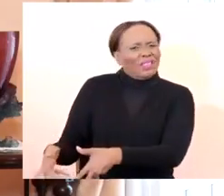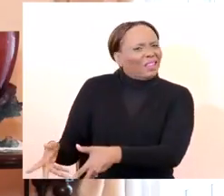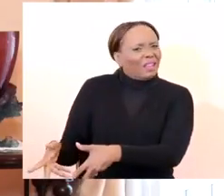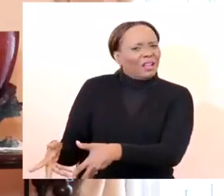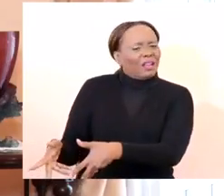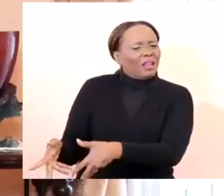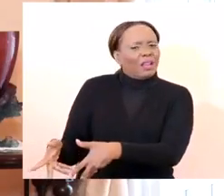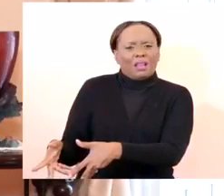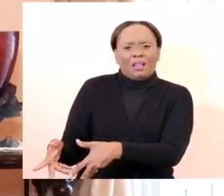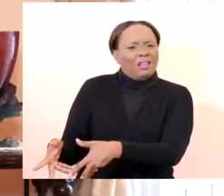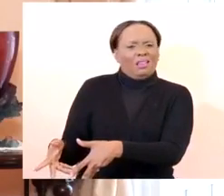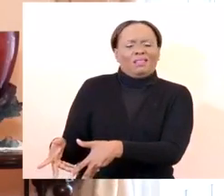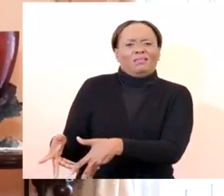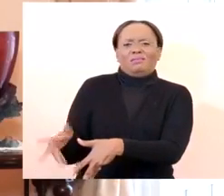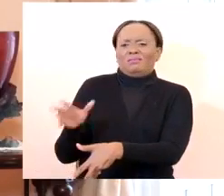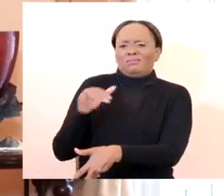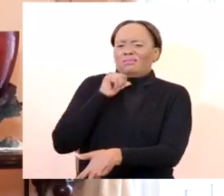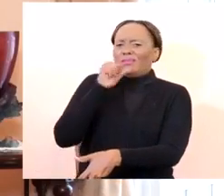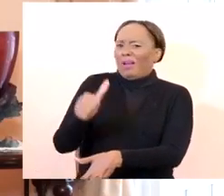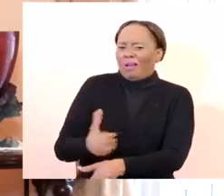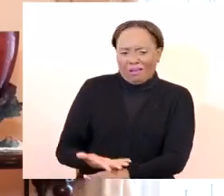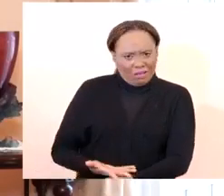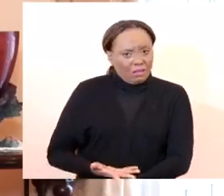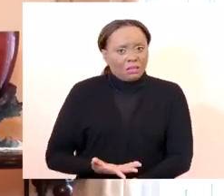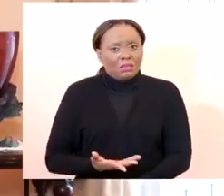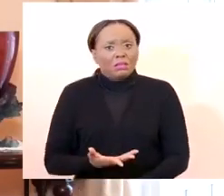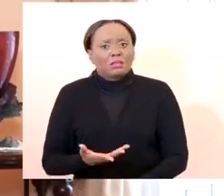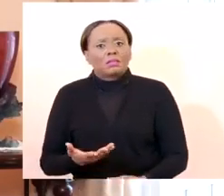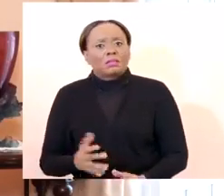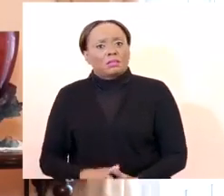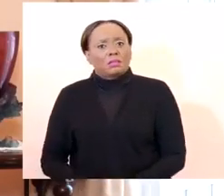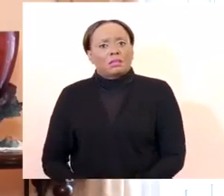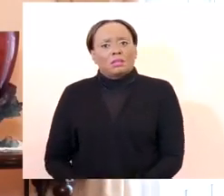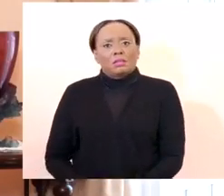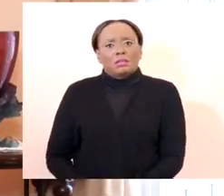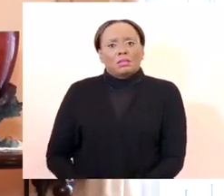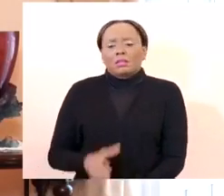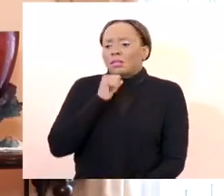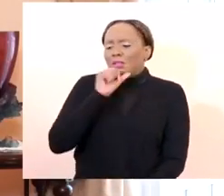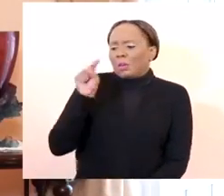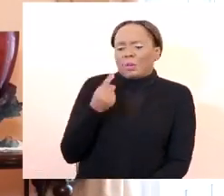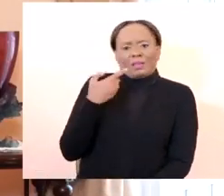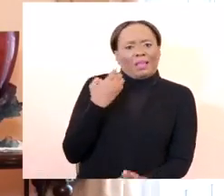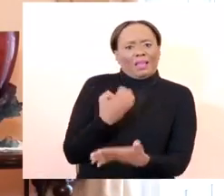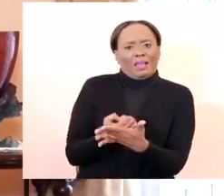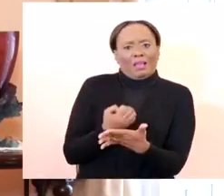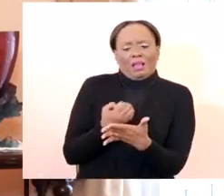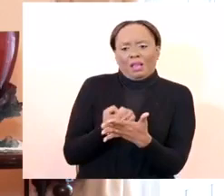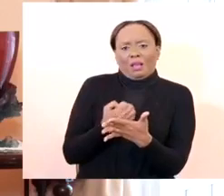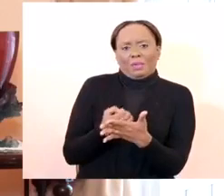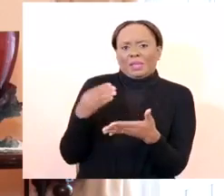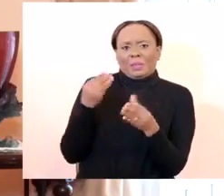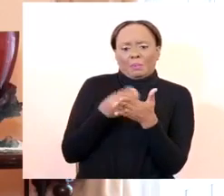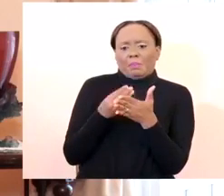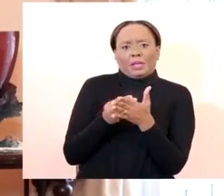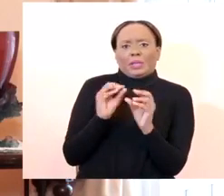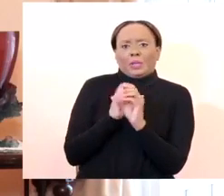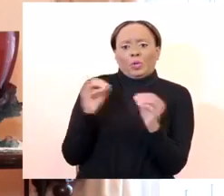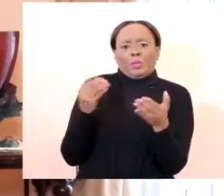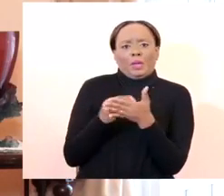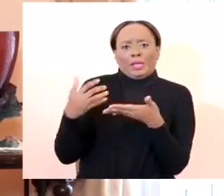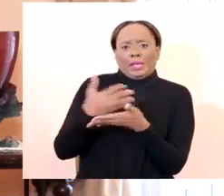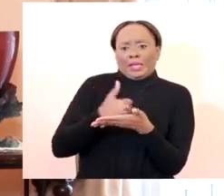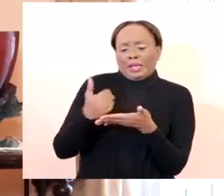really not something that we could count on. It's not just because of its economic loss, but also because we rely